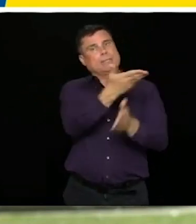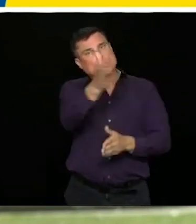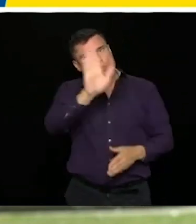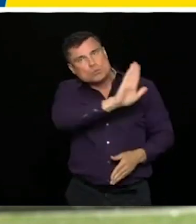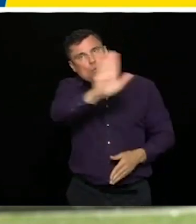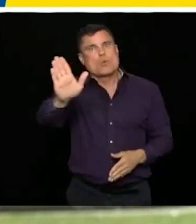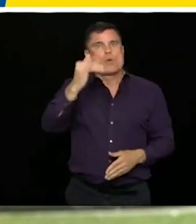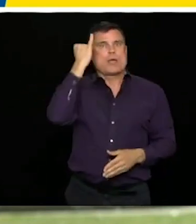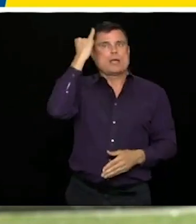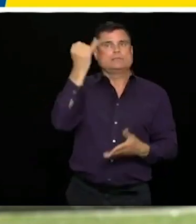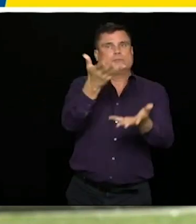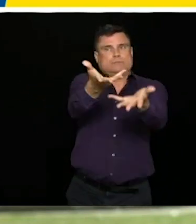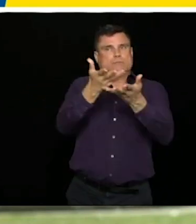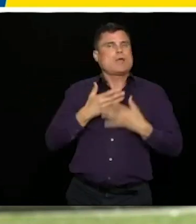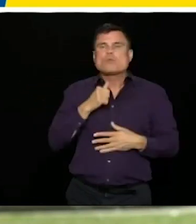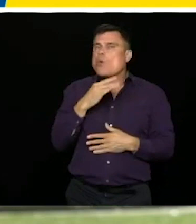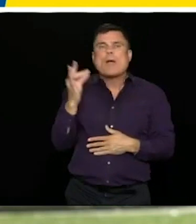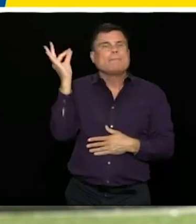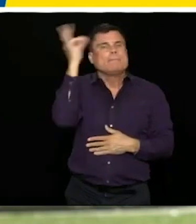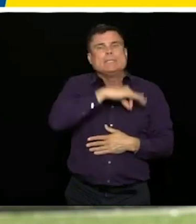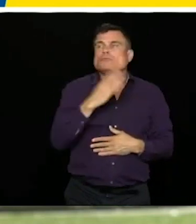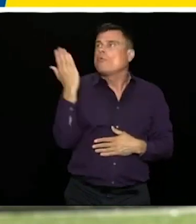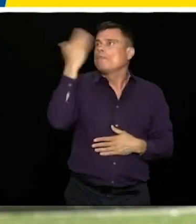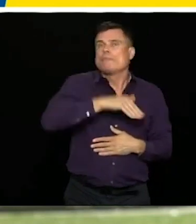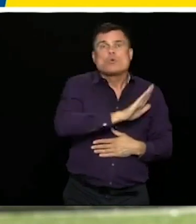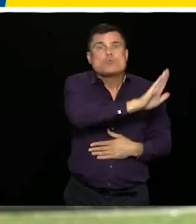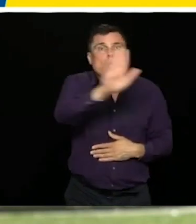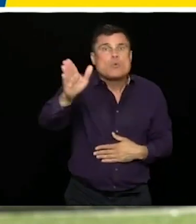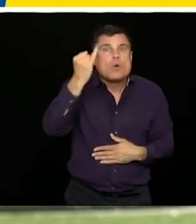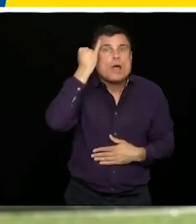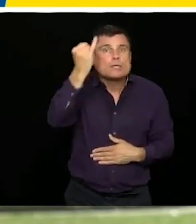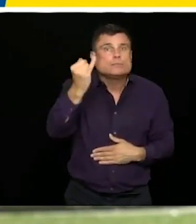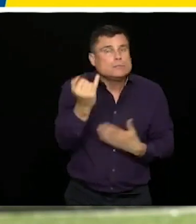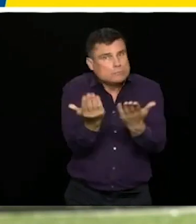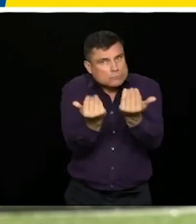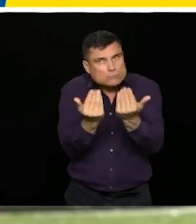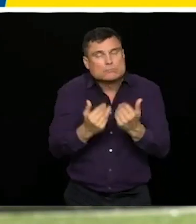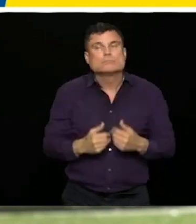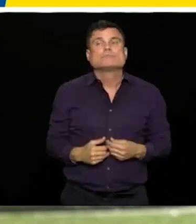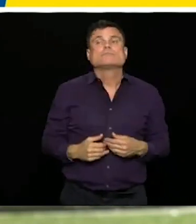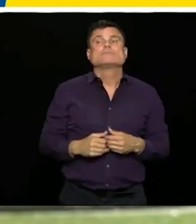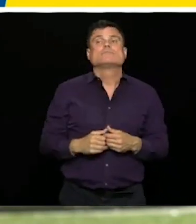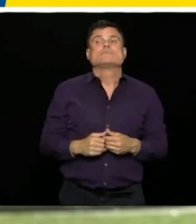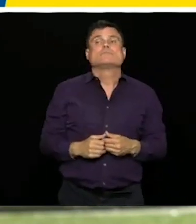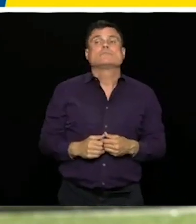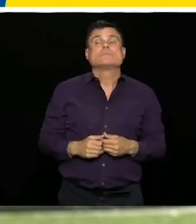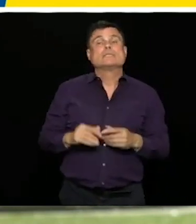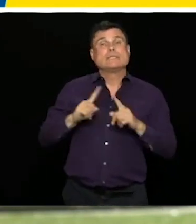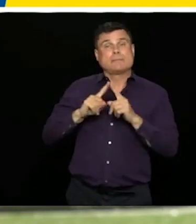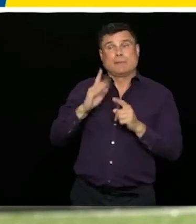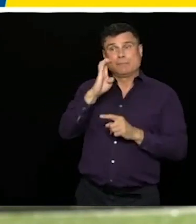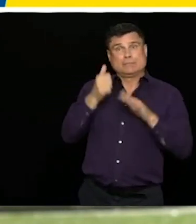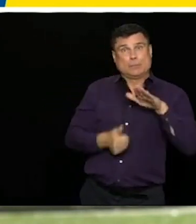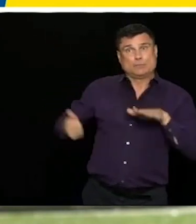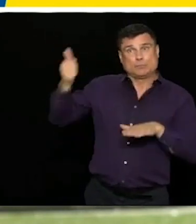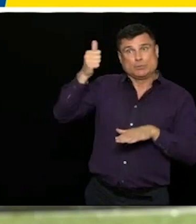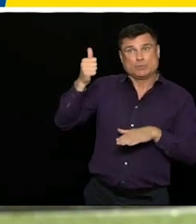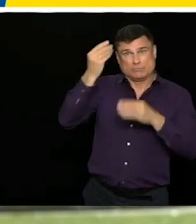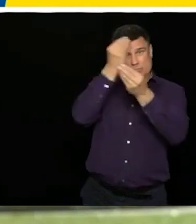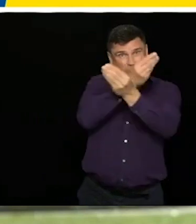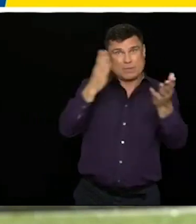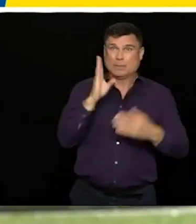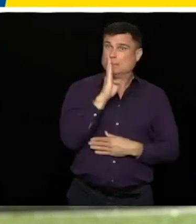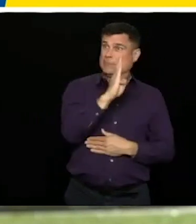public to engage. And I have to repeat, as the premier has said, one of our greatest strengths as a province was that we went into fighting